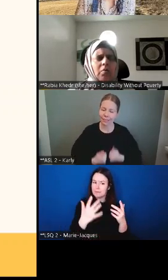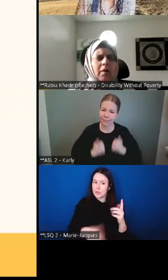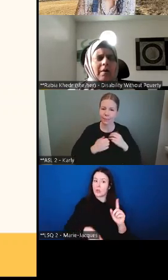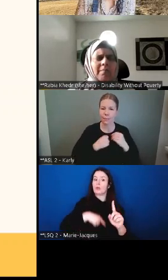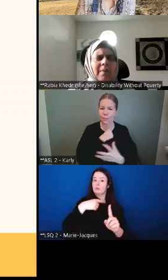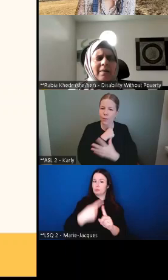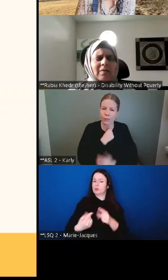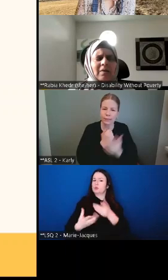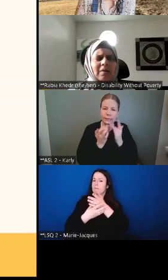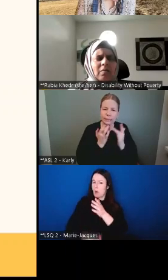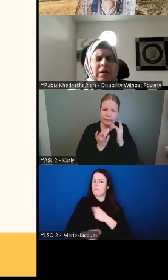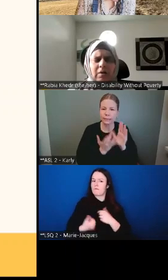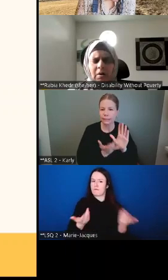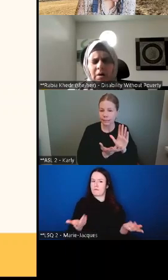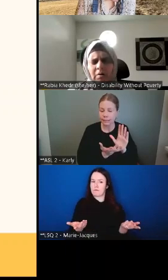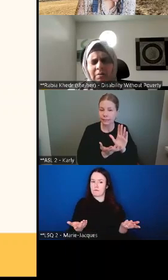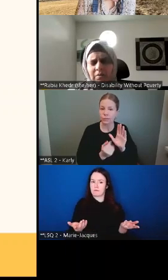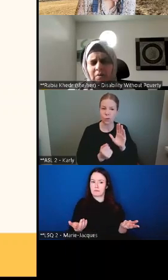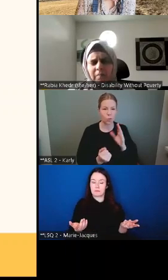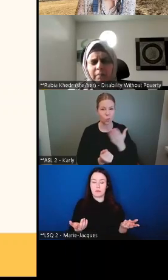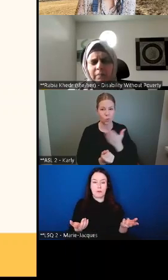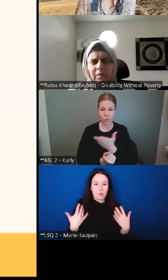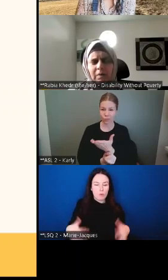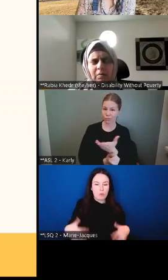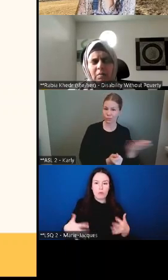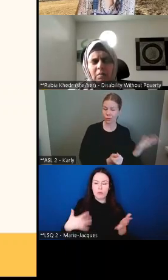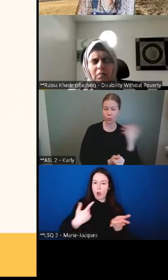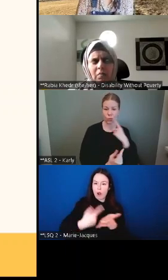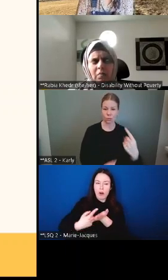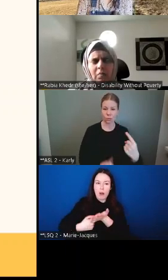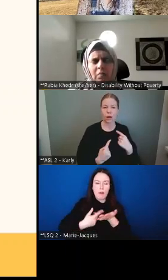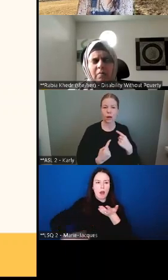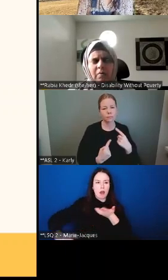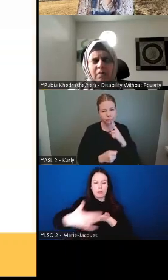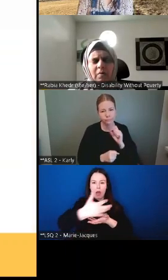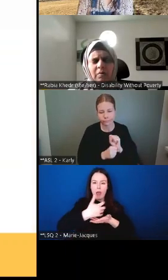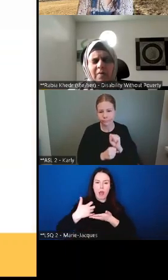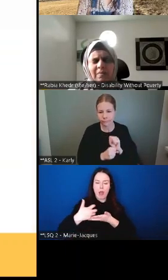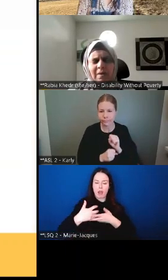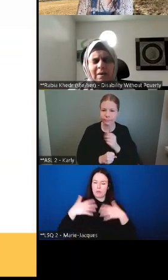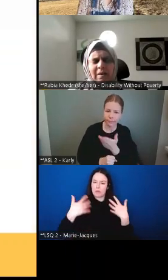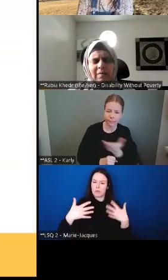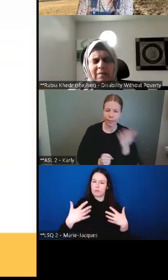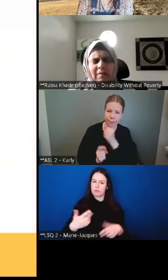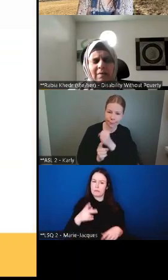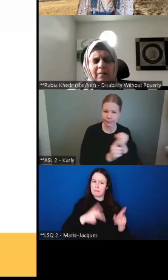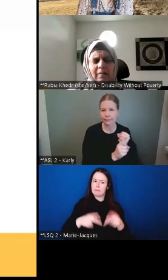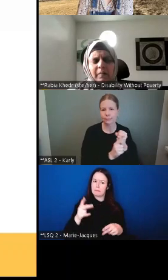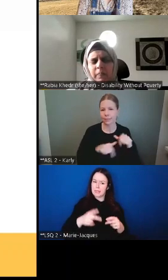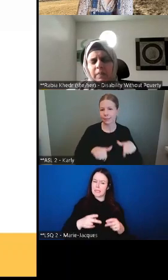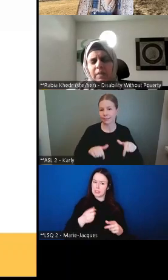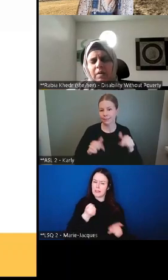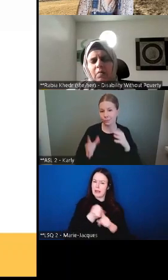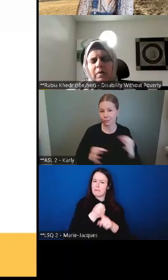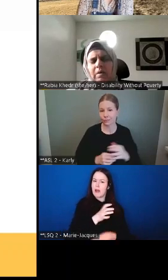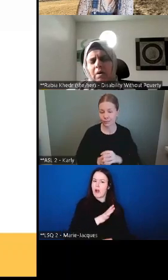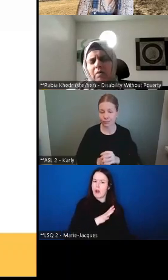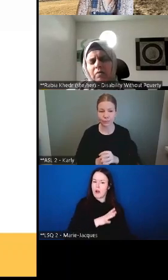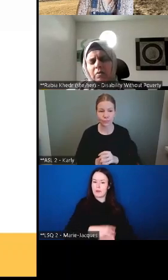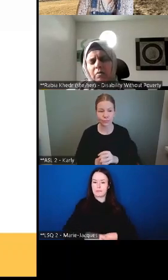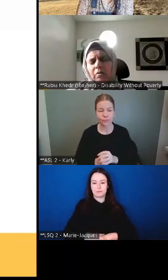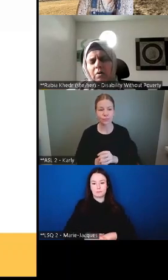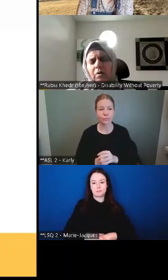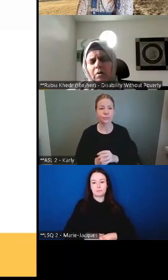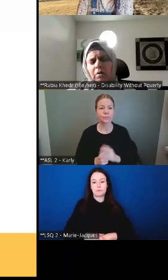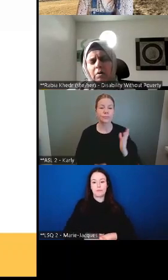who are impacted. We also, you know, what was fascinating is we